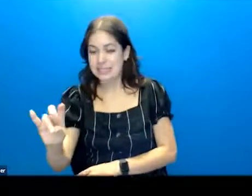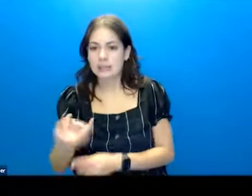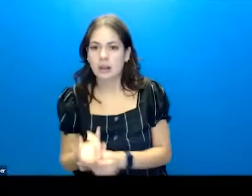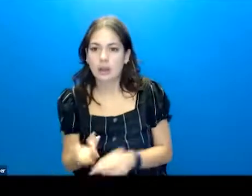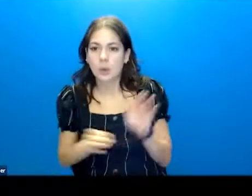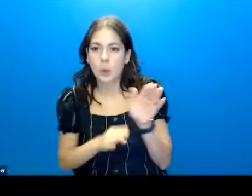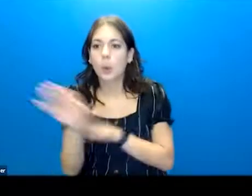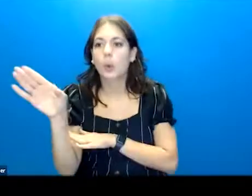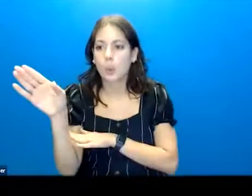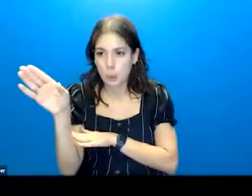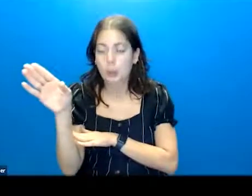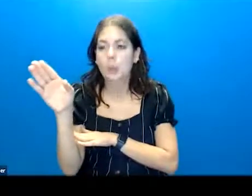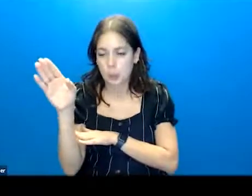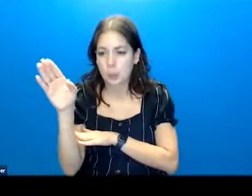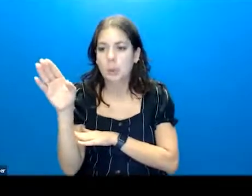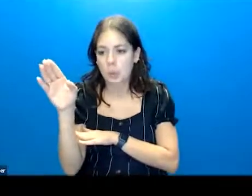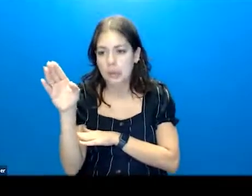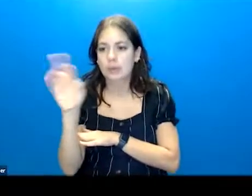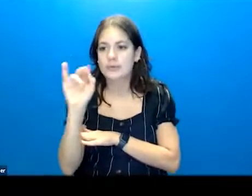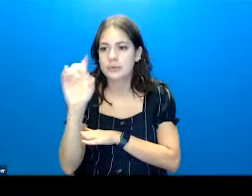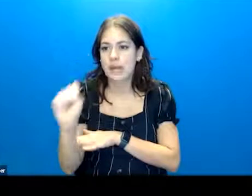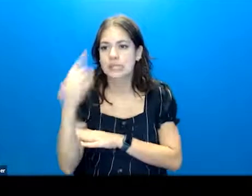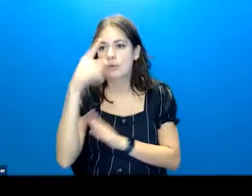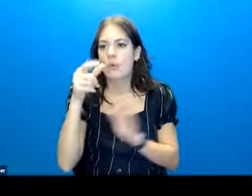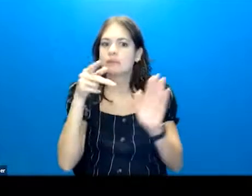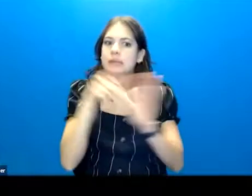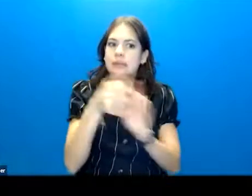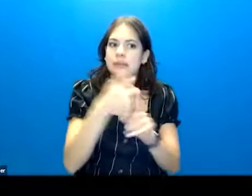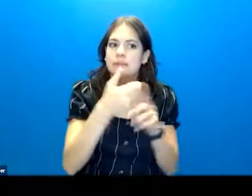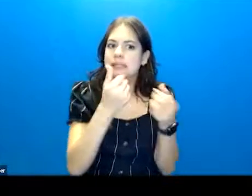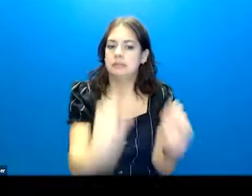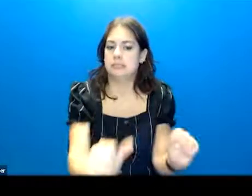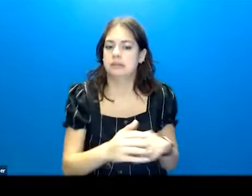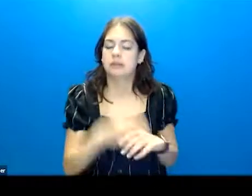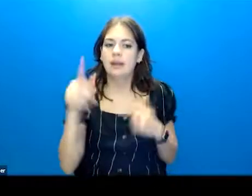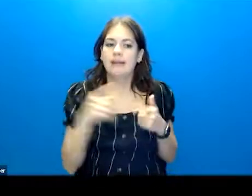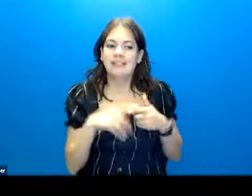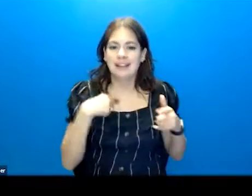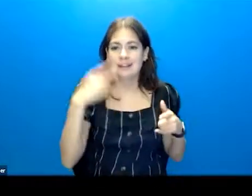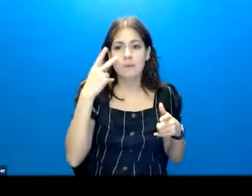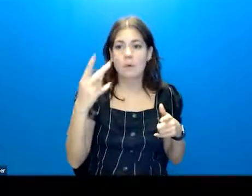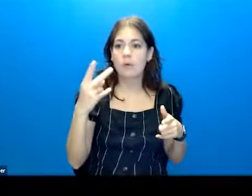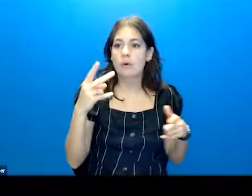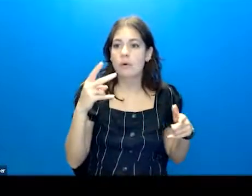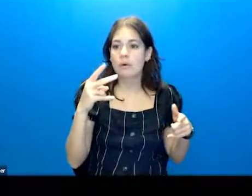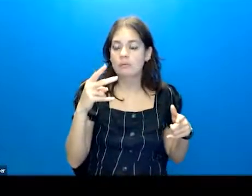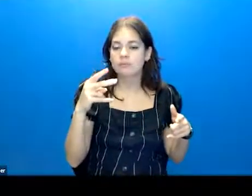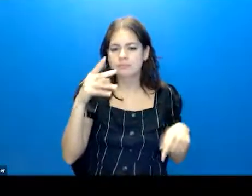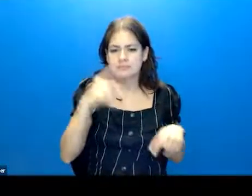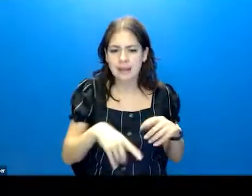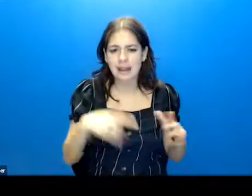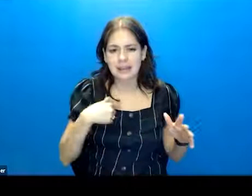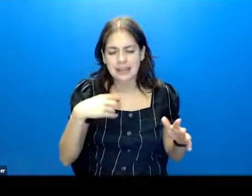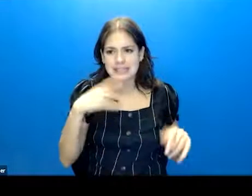big jump in rates of suicide attempts. And then this is in, you know, not, I can't now